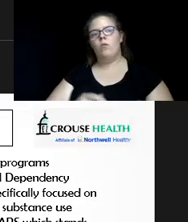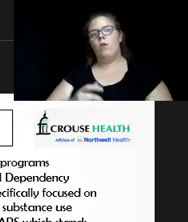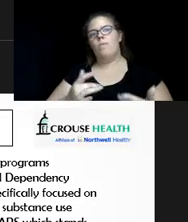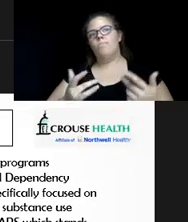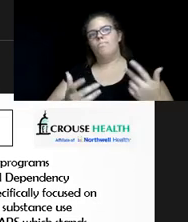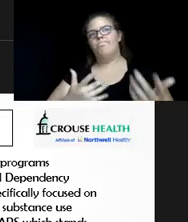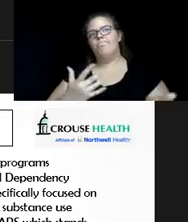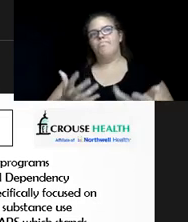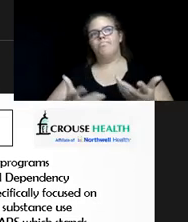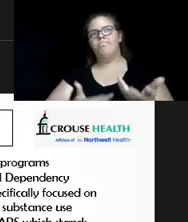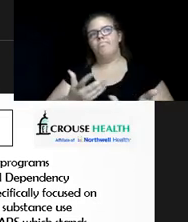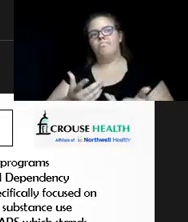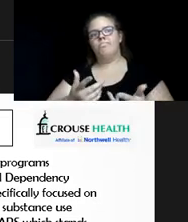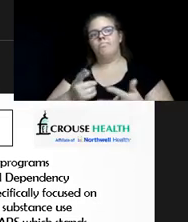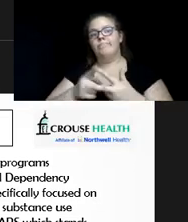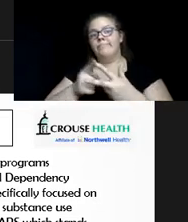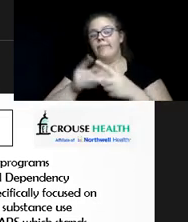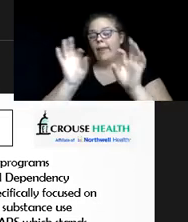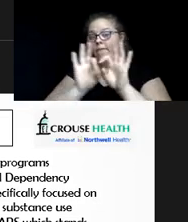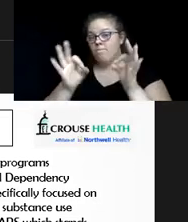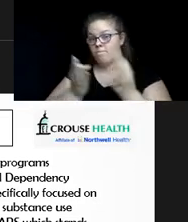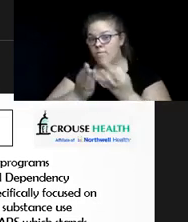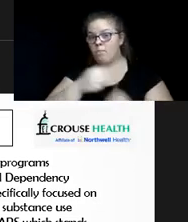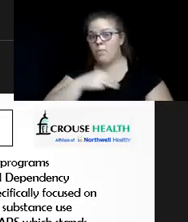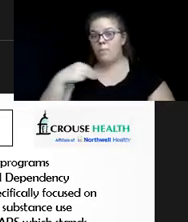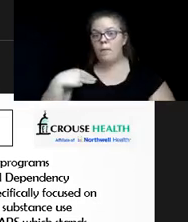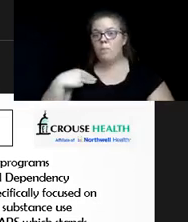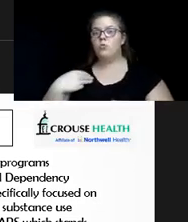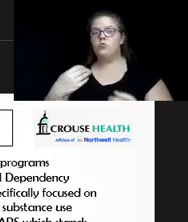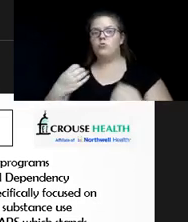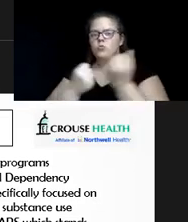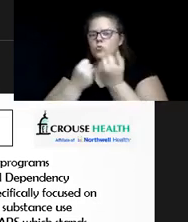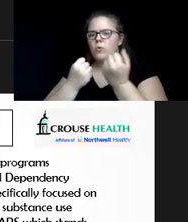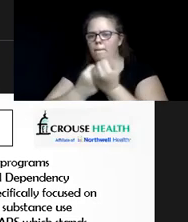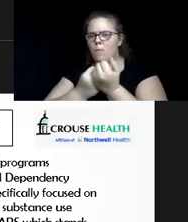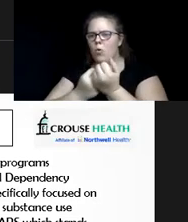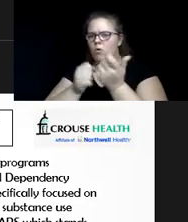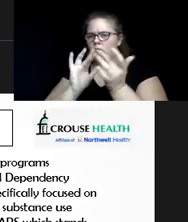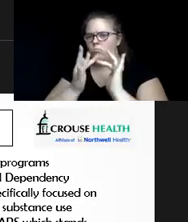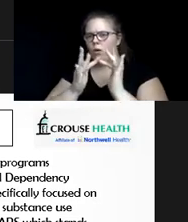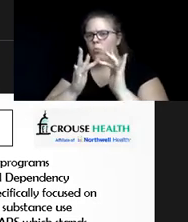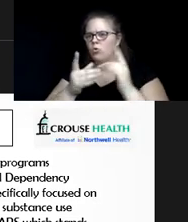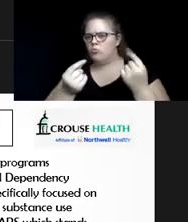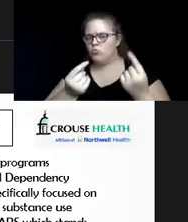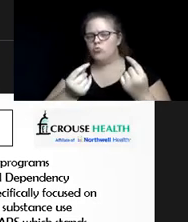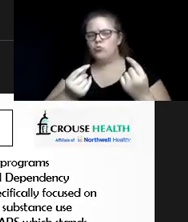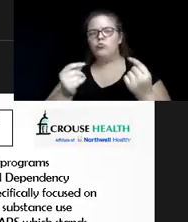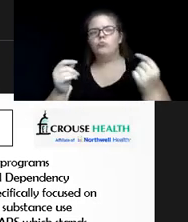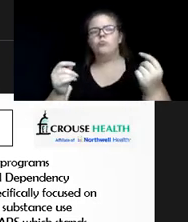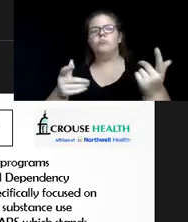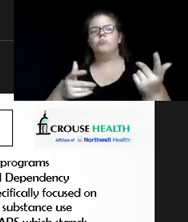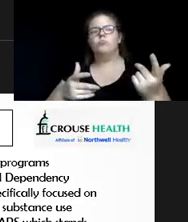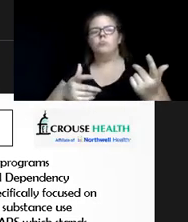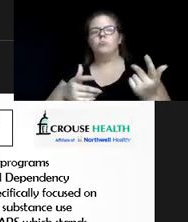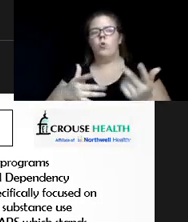family members, support network, can do to support them and